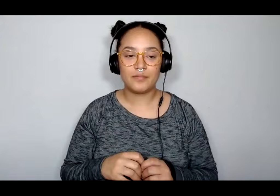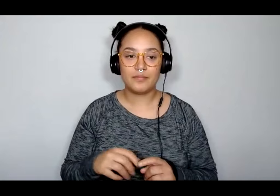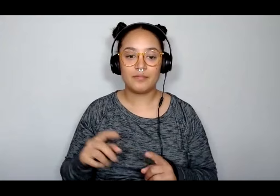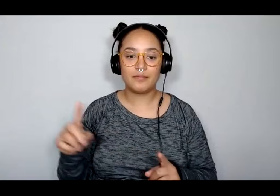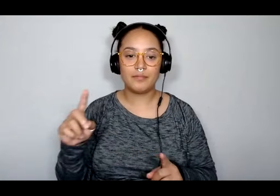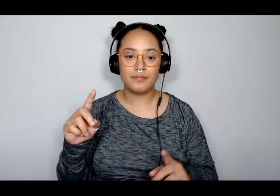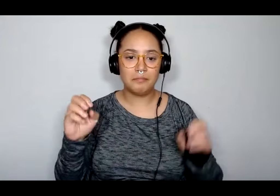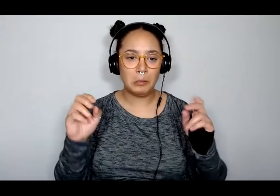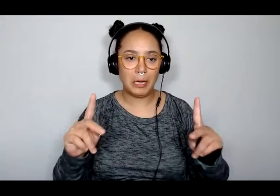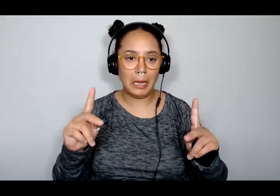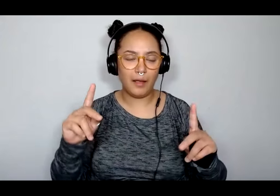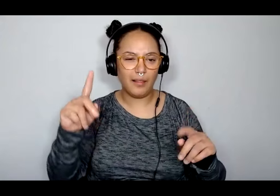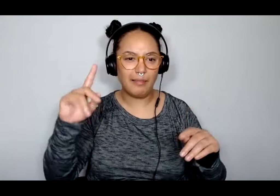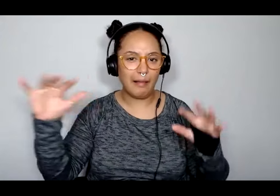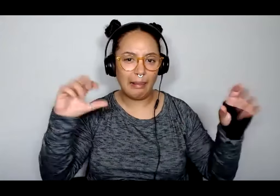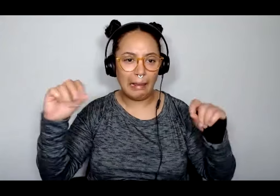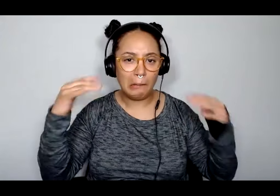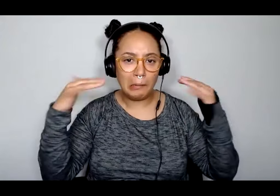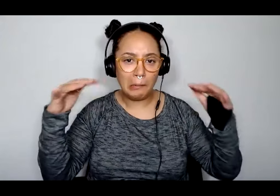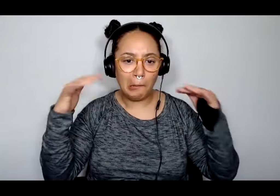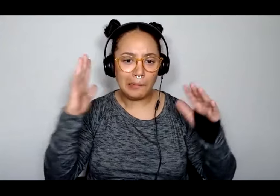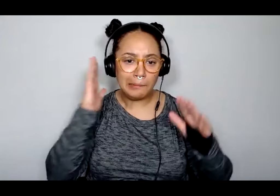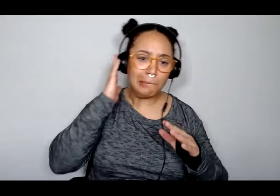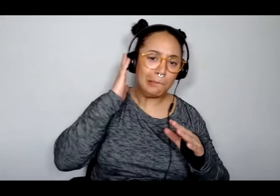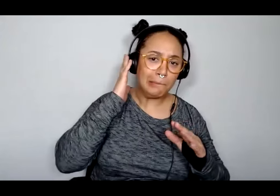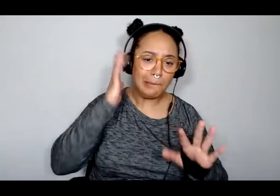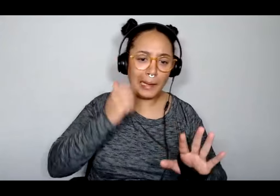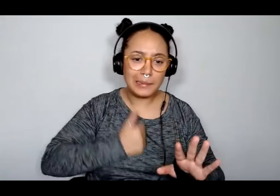Whoa, whoa, whoa. Sorry about that.